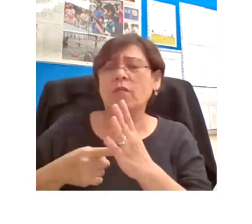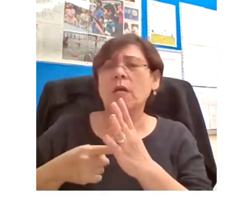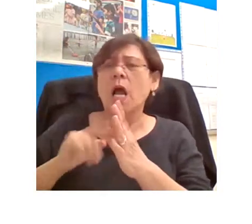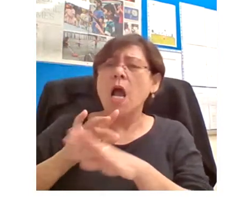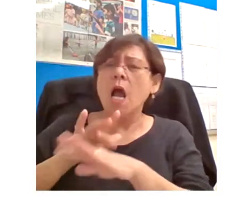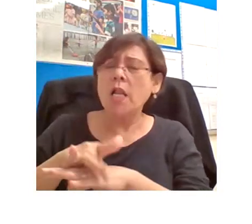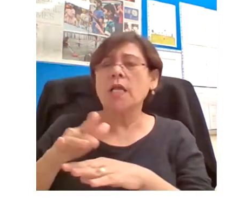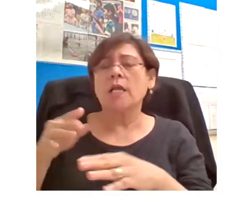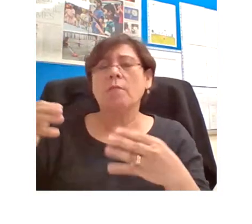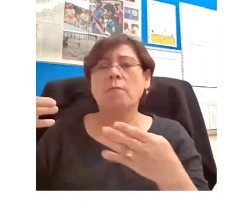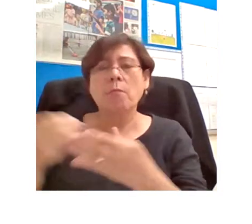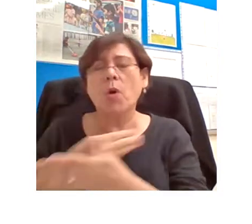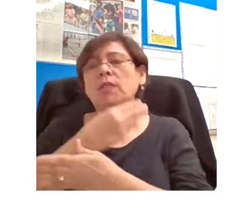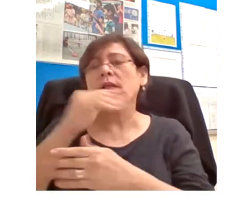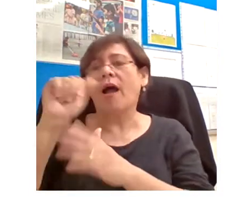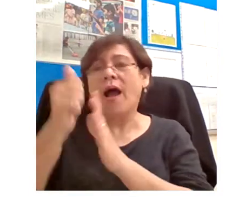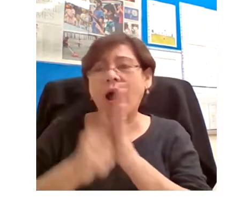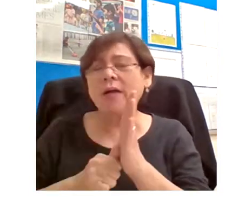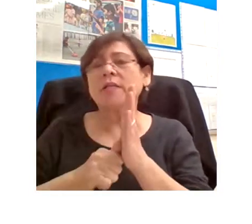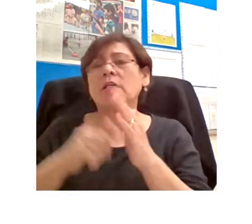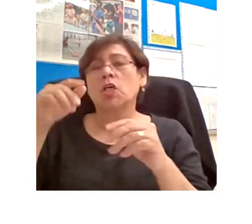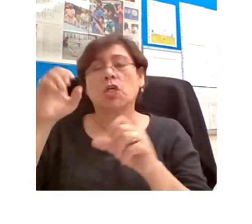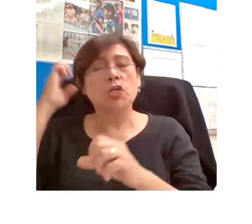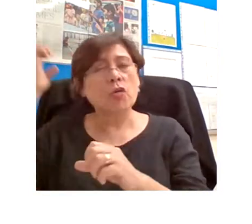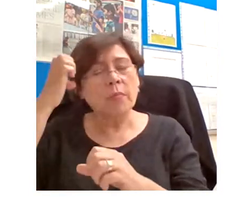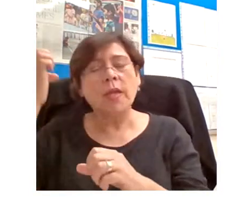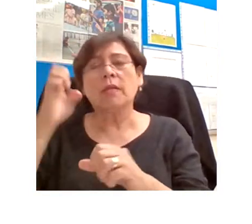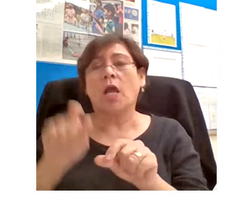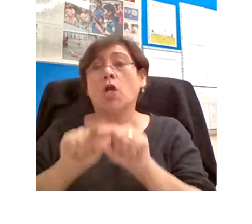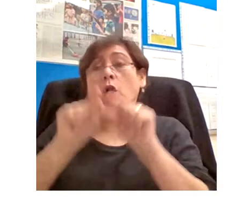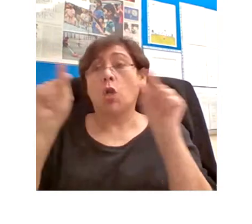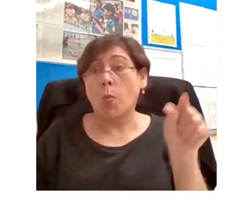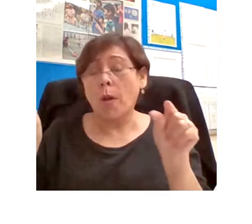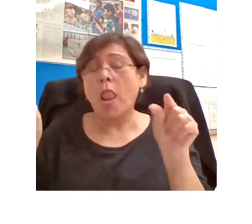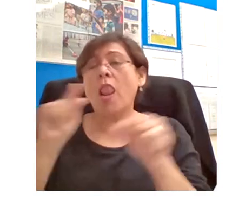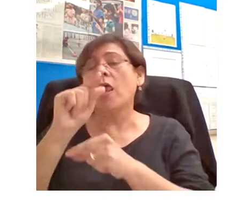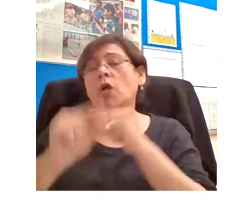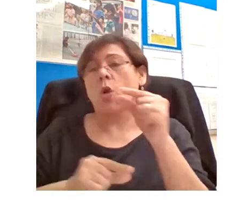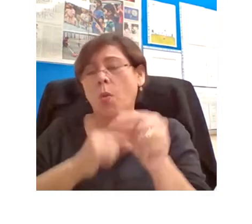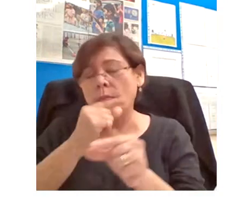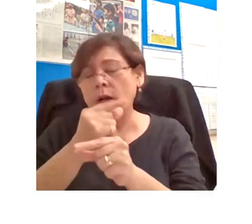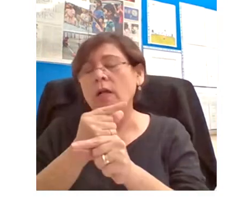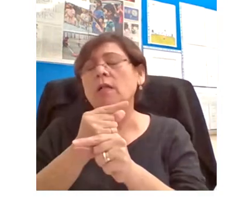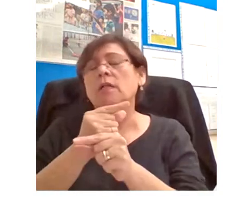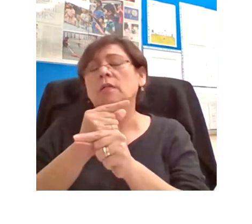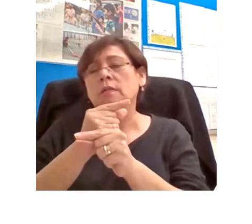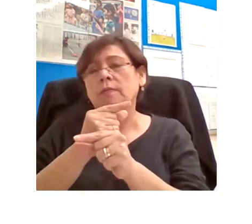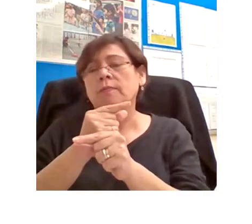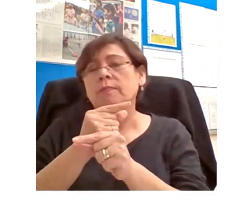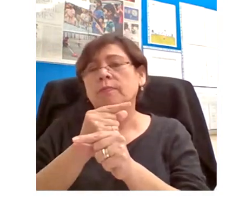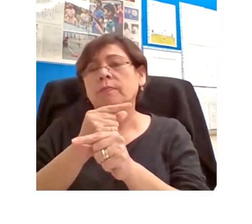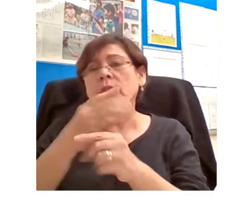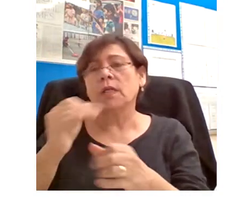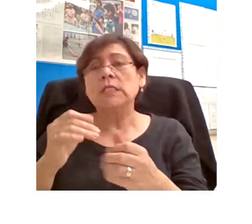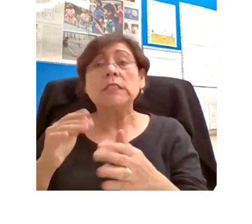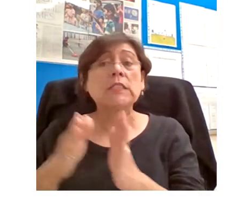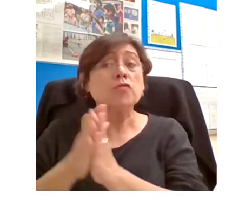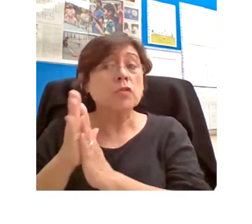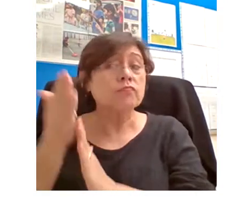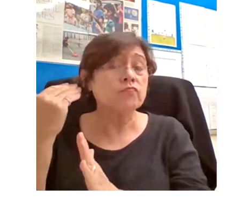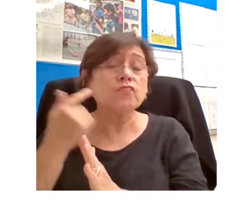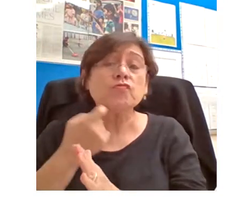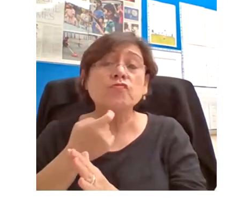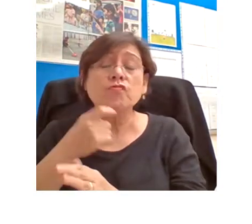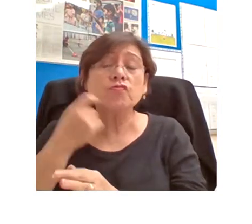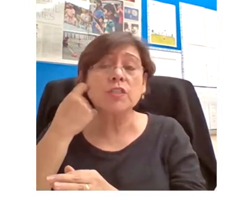technology in European and global contexts. His recent research interests include the application of digital technology to